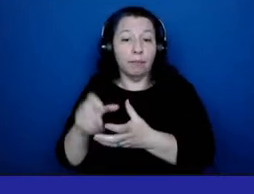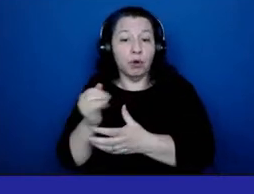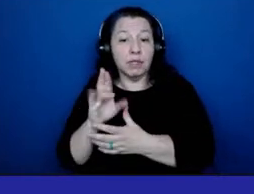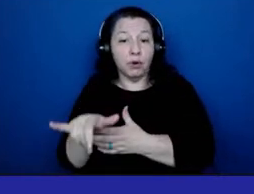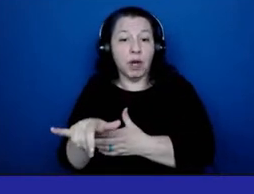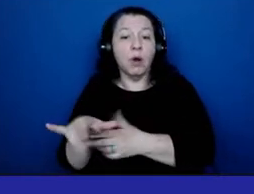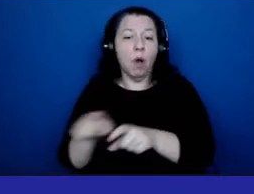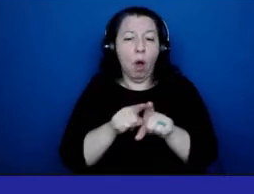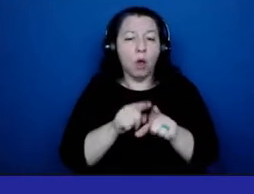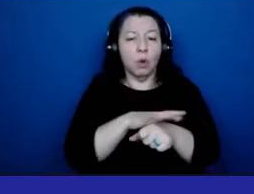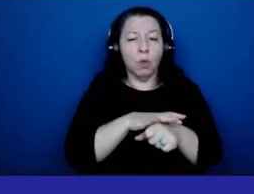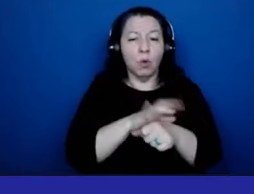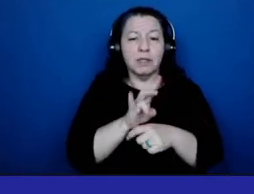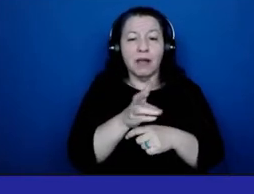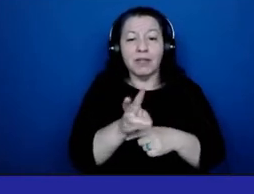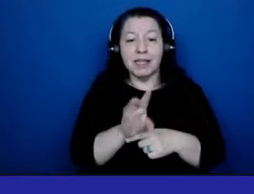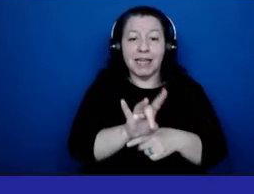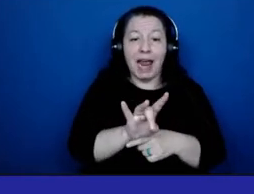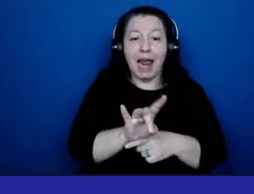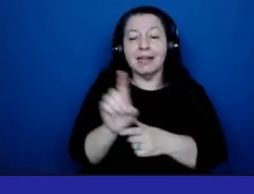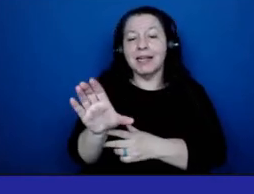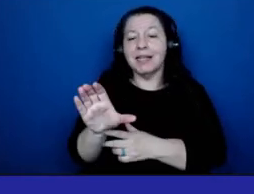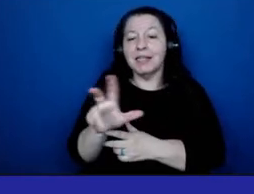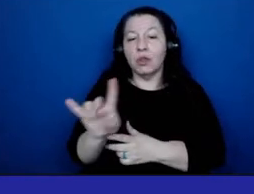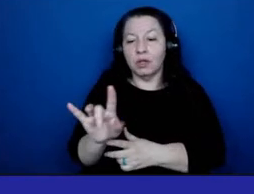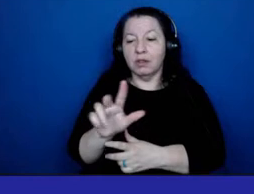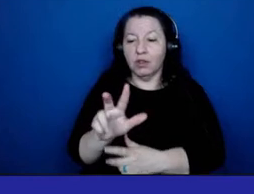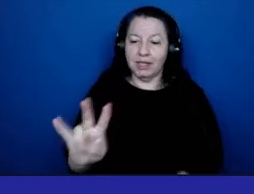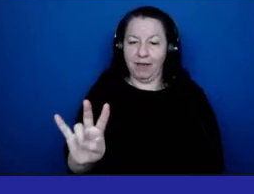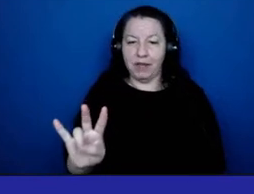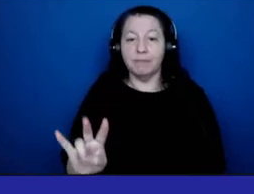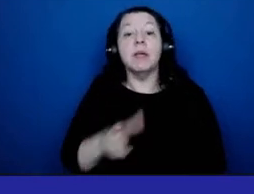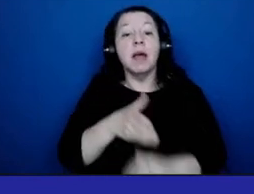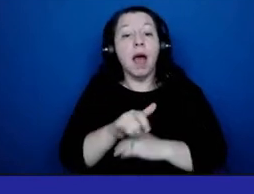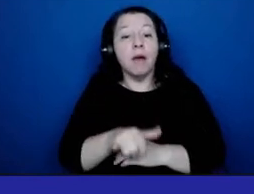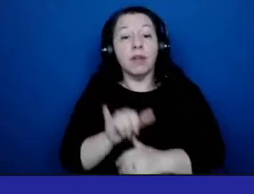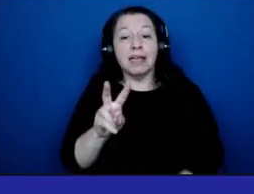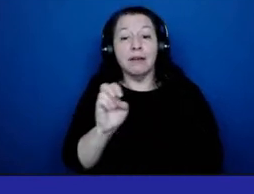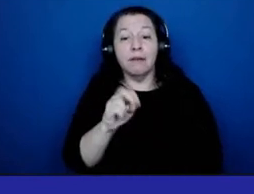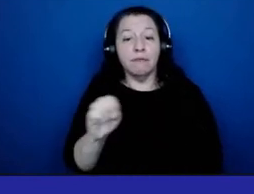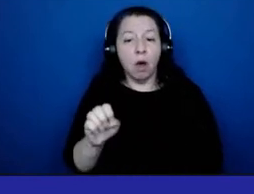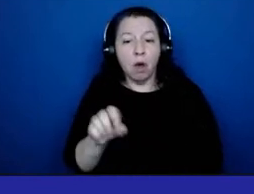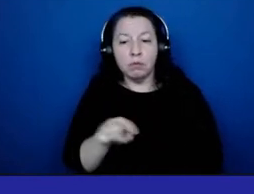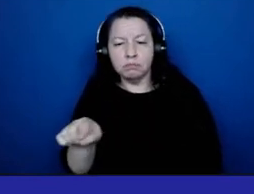768 DC37. And after that is Yvonne Prattier.